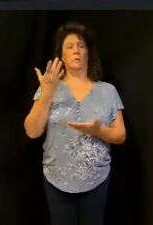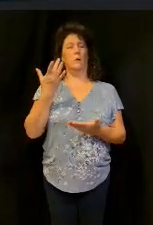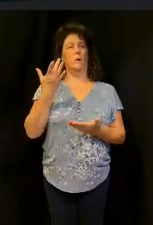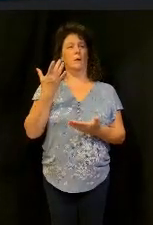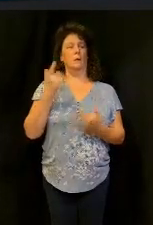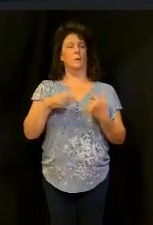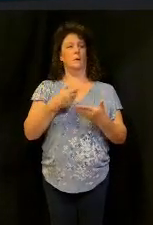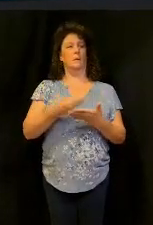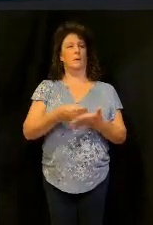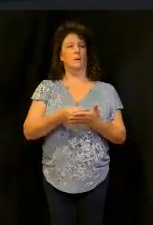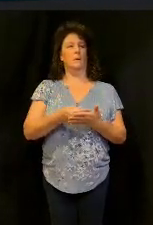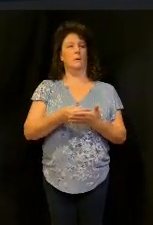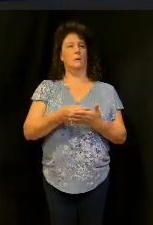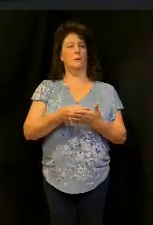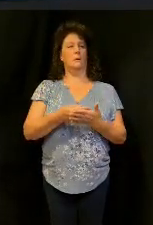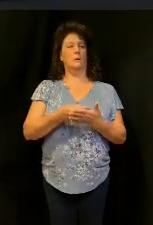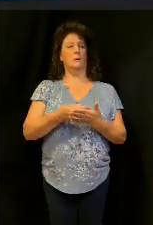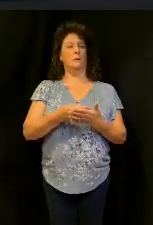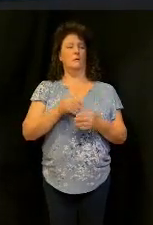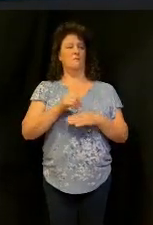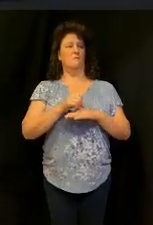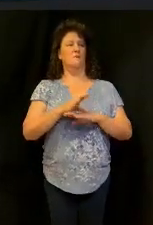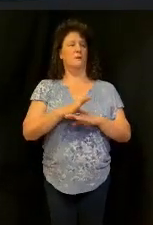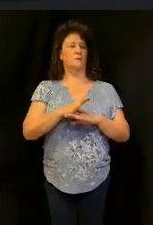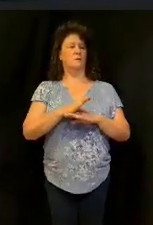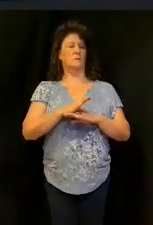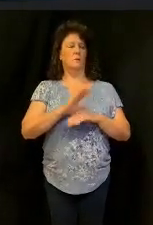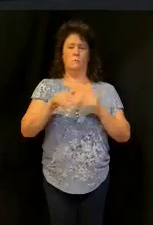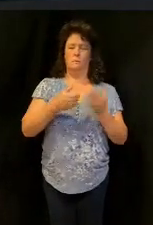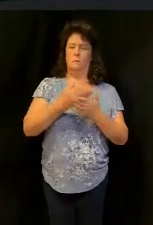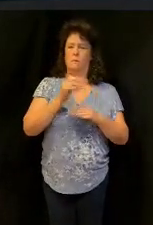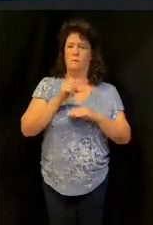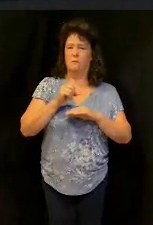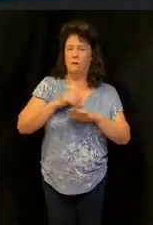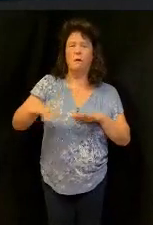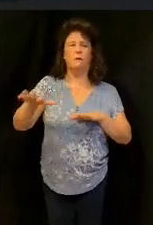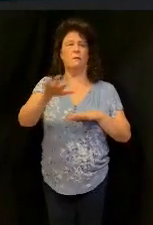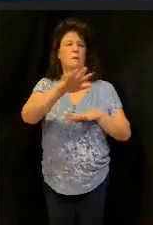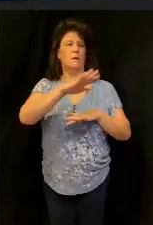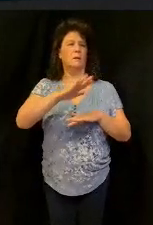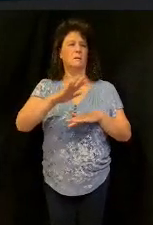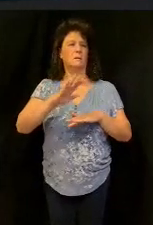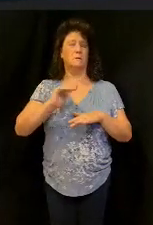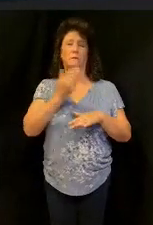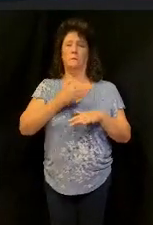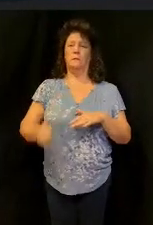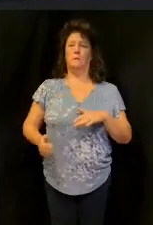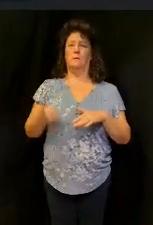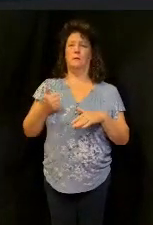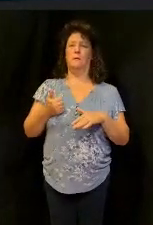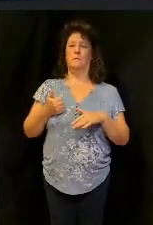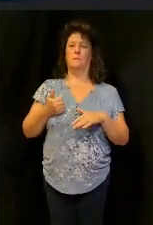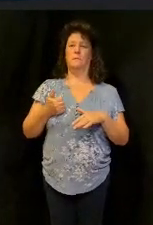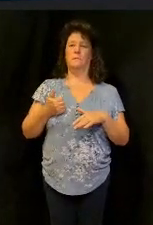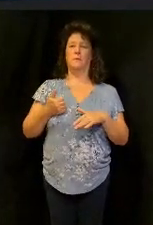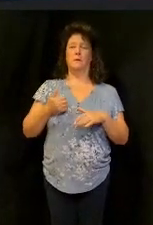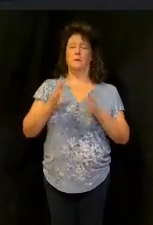money, because it affects every area of our lives, and Jesus knew that money would be the one thing that man would trust over him,